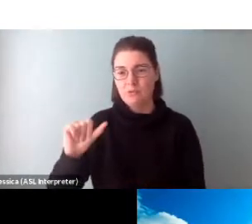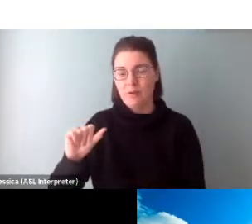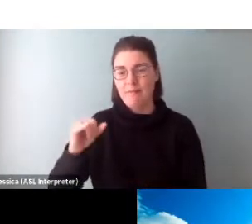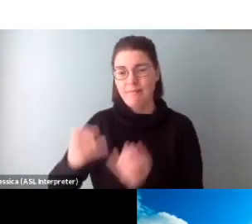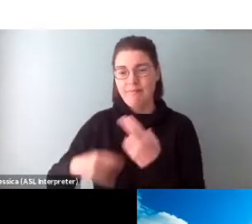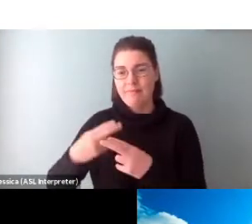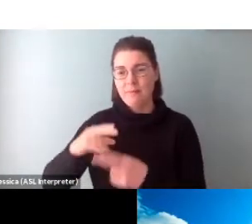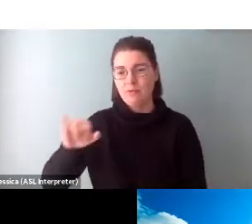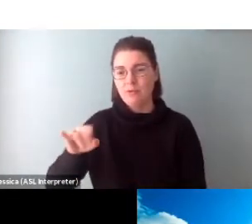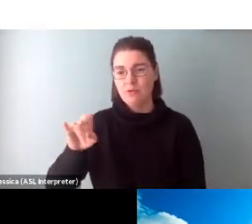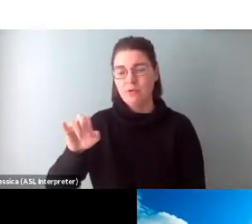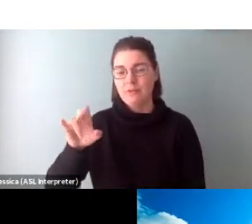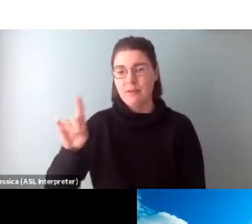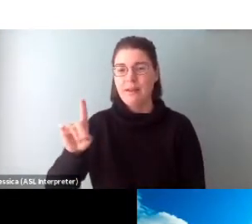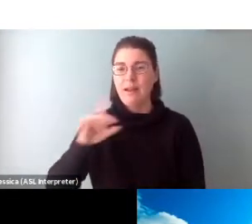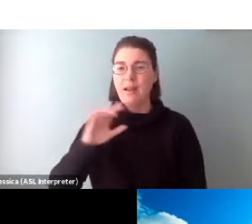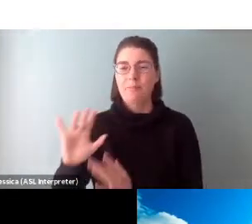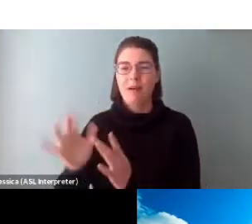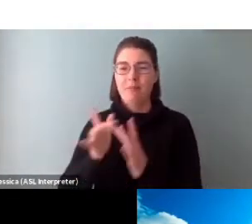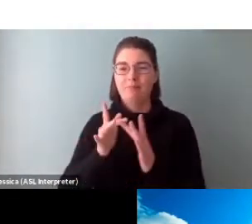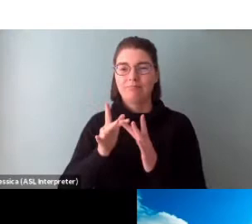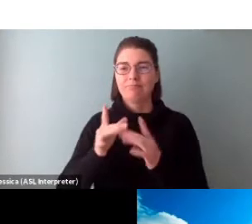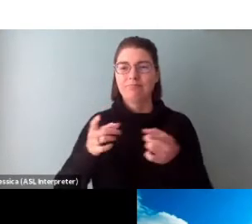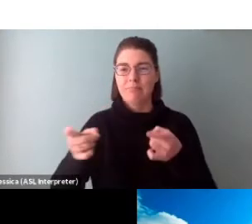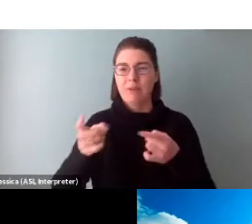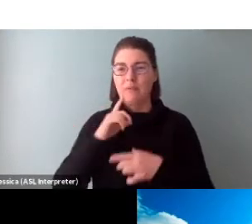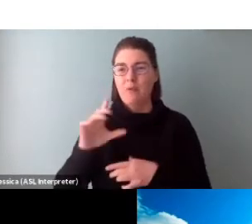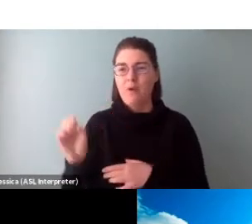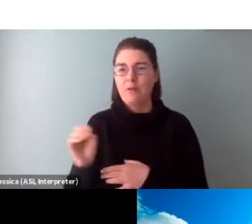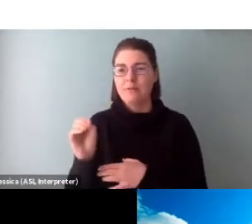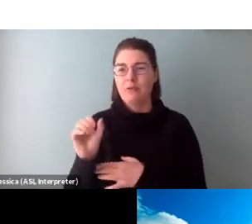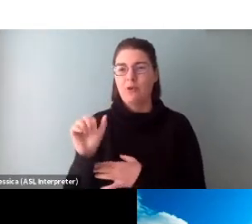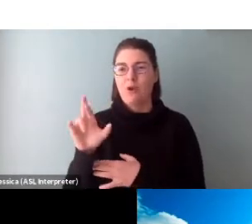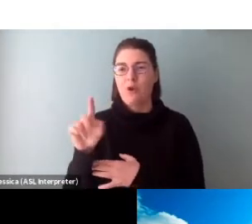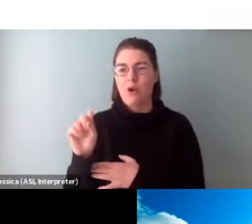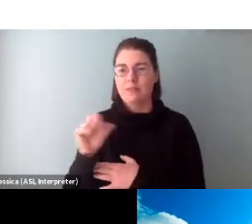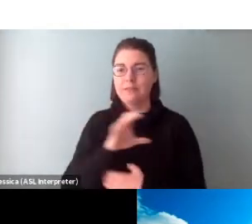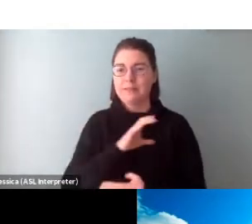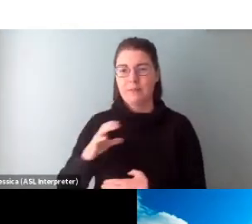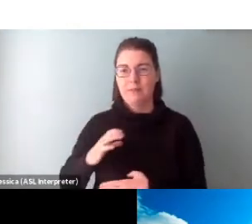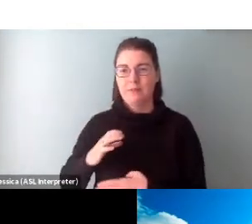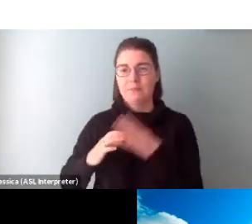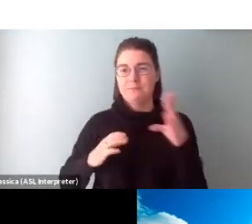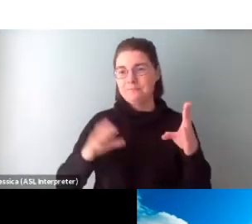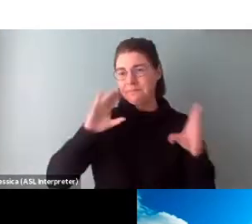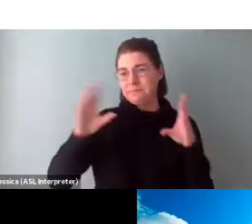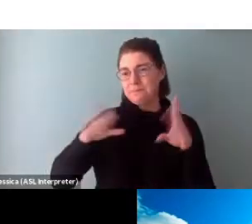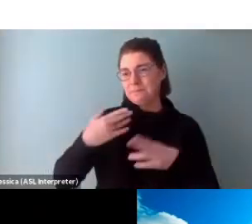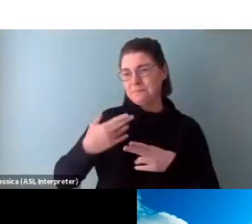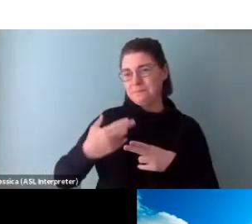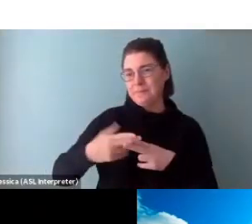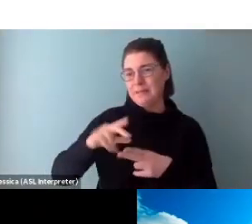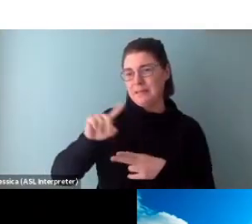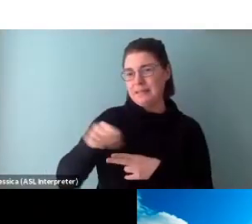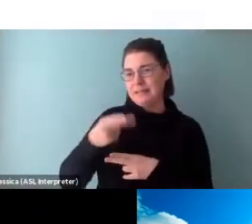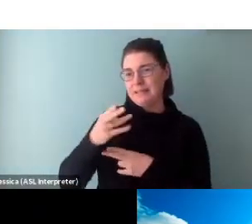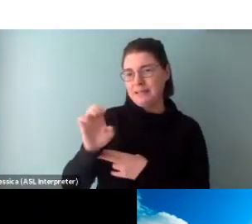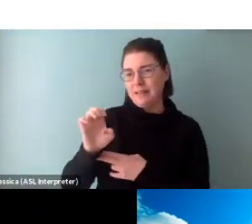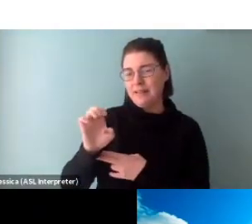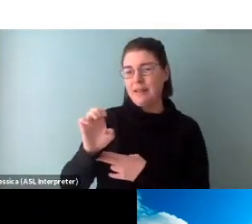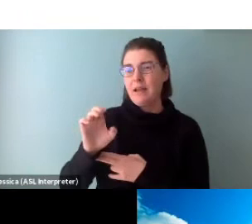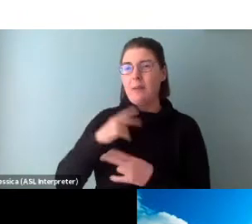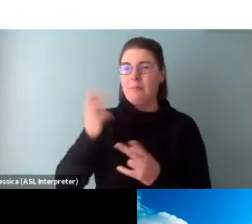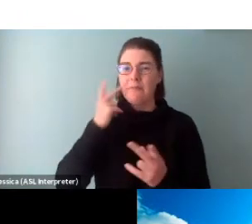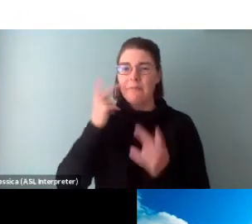Development Manager at the Ontario Arts Council. Hi, everyone. My name is Thay, and I'm the Visual Arts Officer